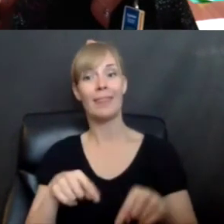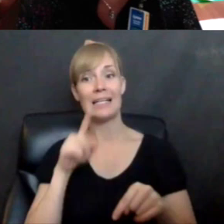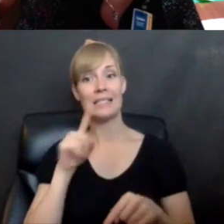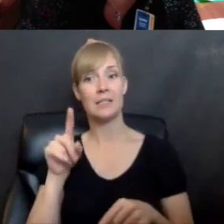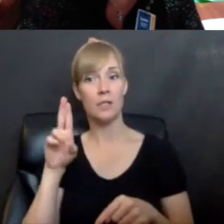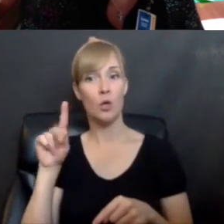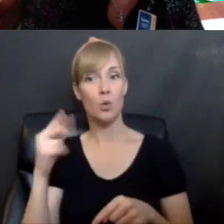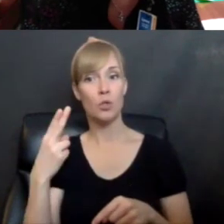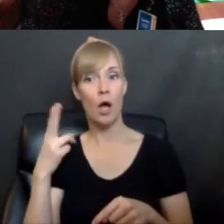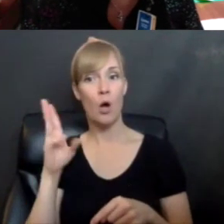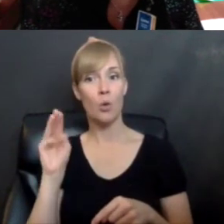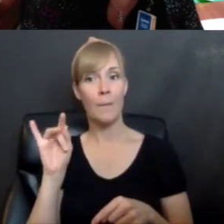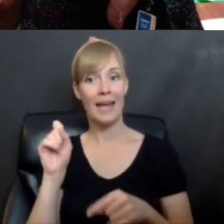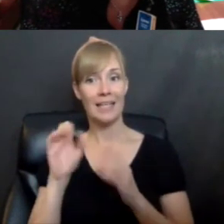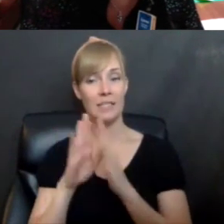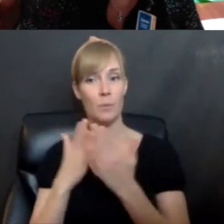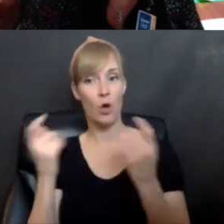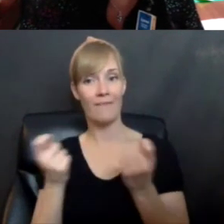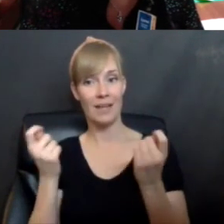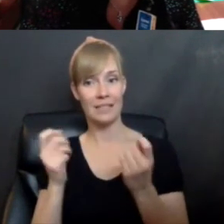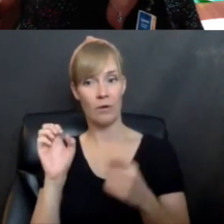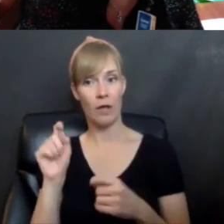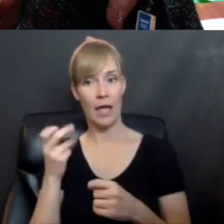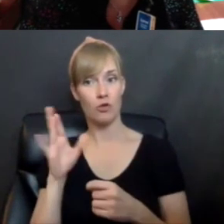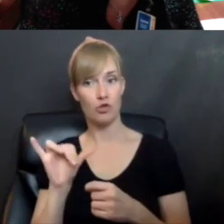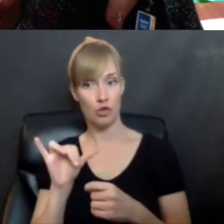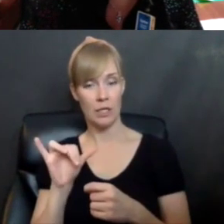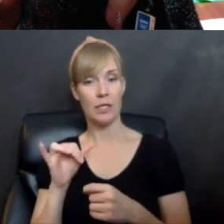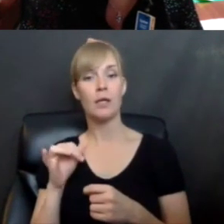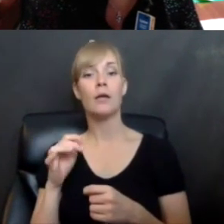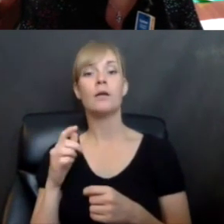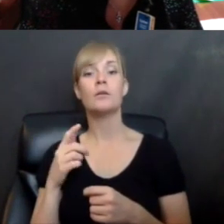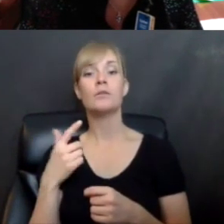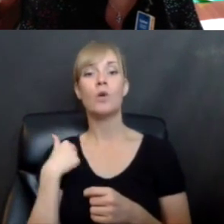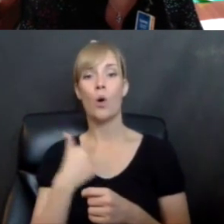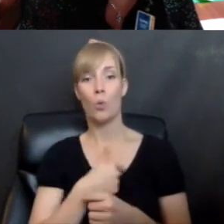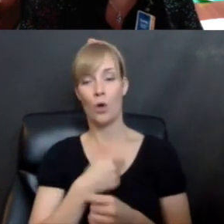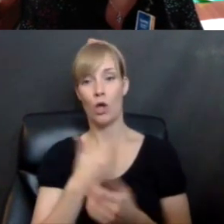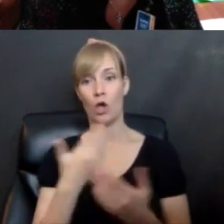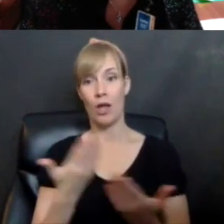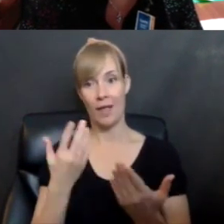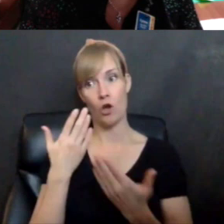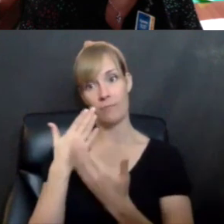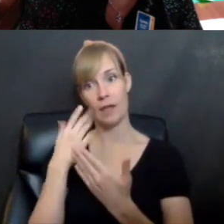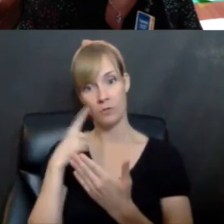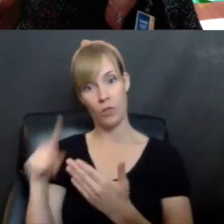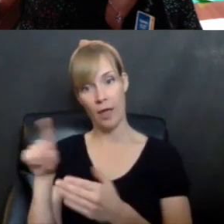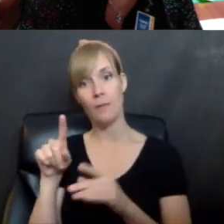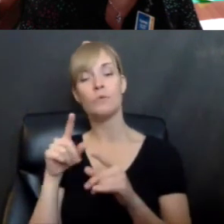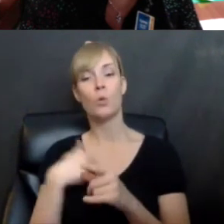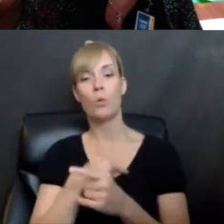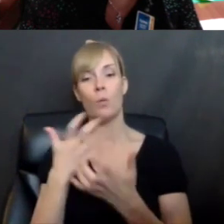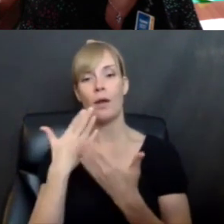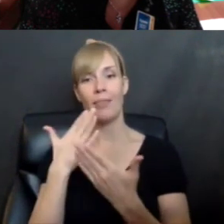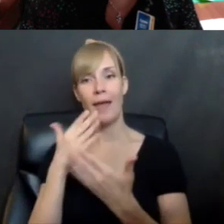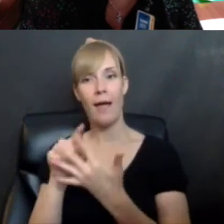uh, book festival entry and we are, we are here, um, thanks in part to them. And we want to give our thanks to some of the major sponsors